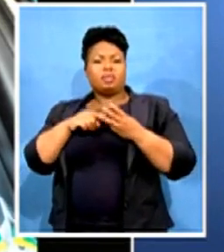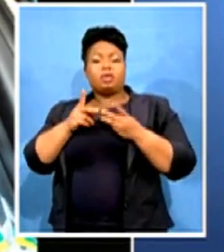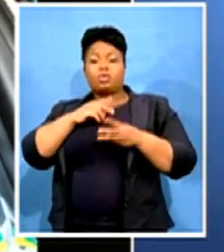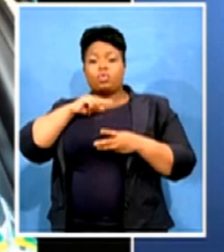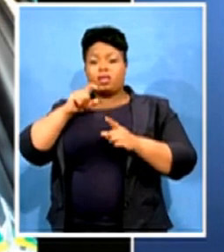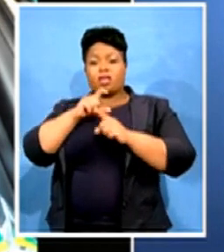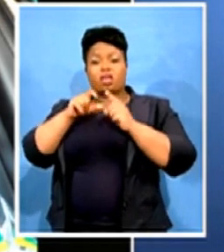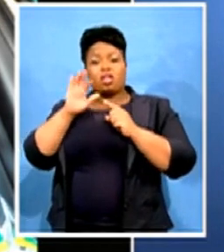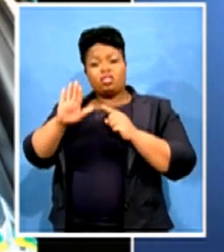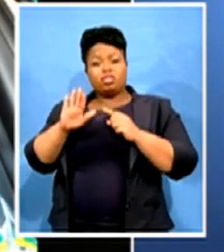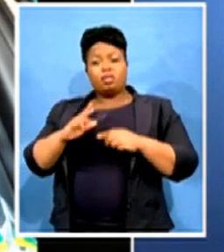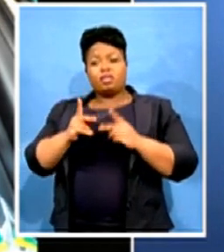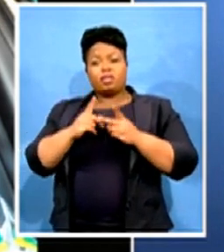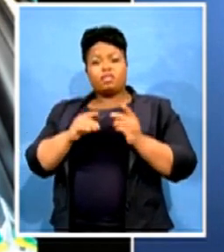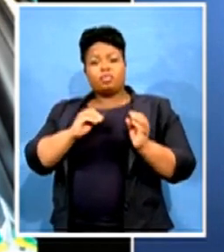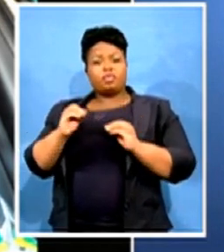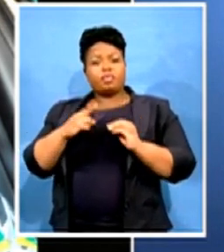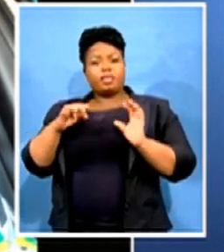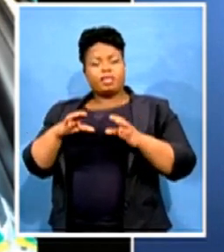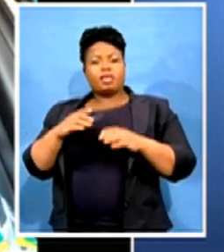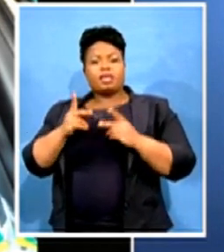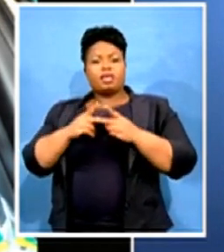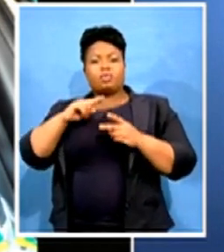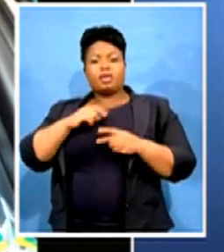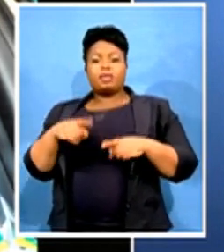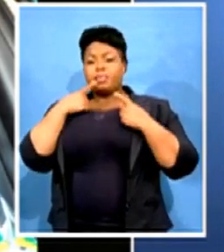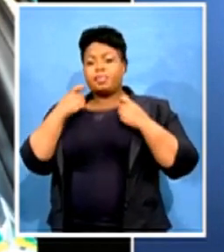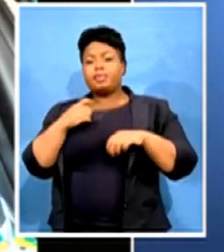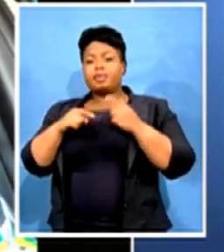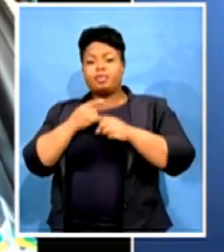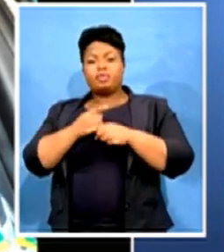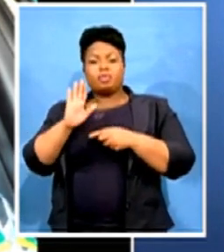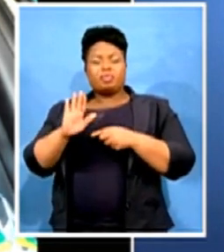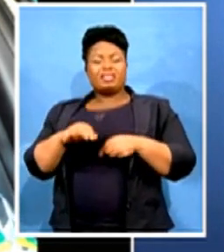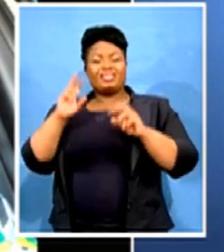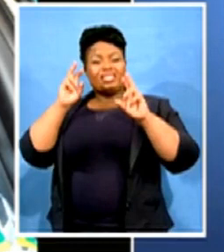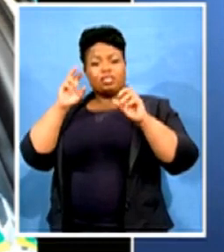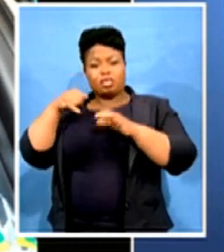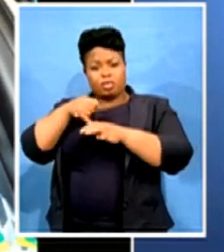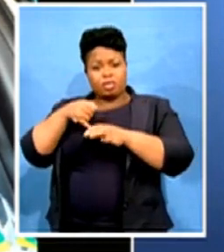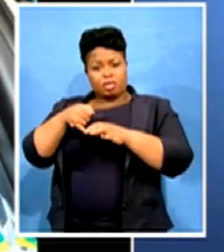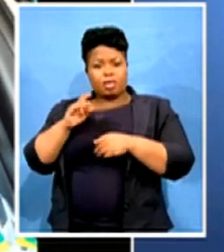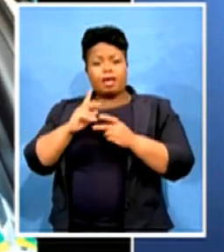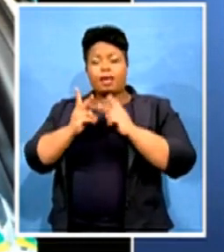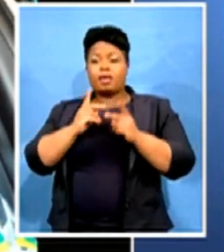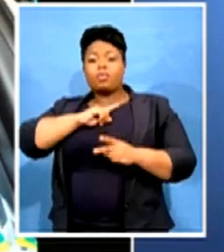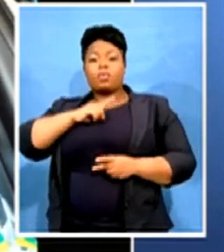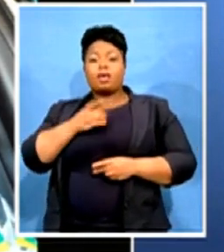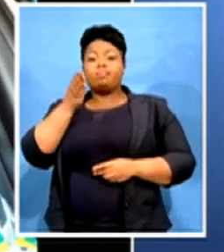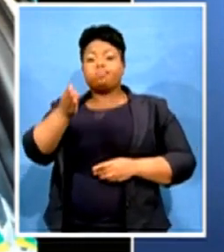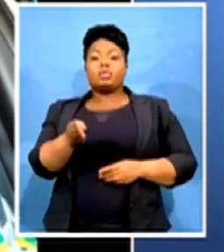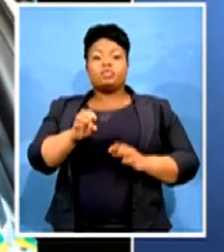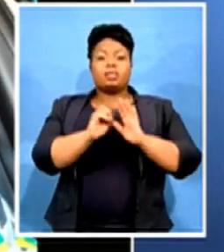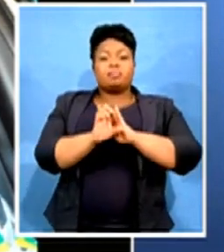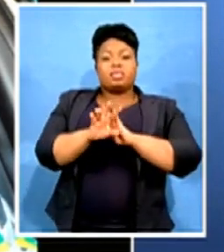space and complain about internal party matters. But when they go to the media and women see them explaining